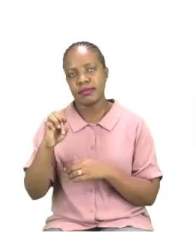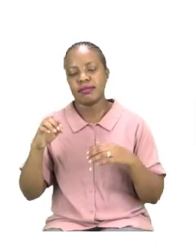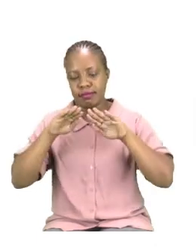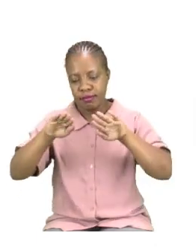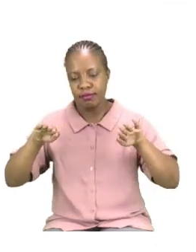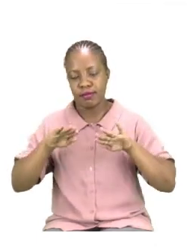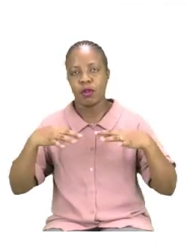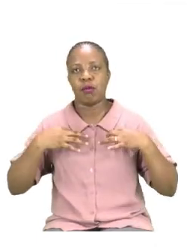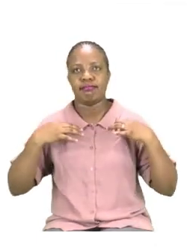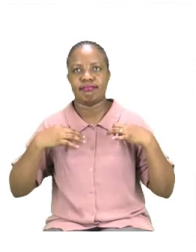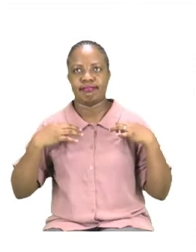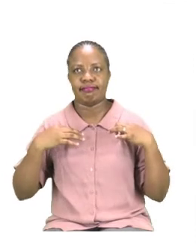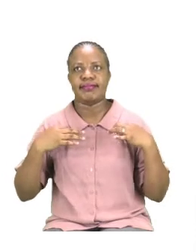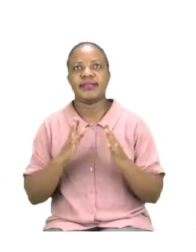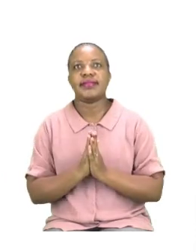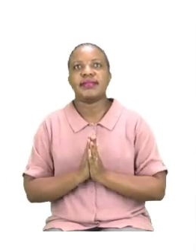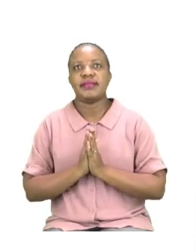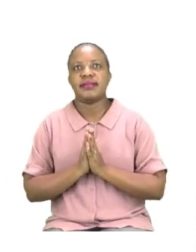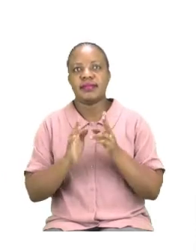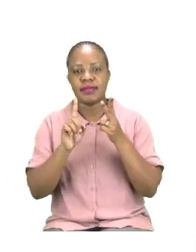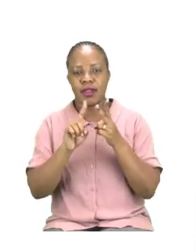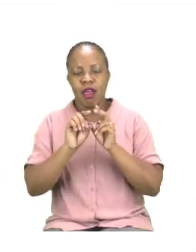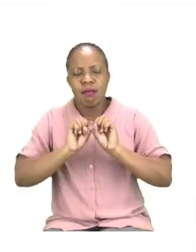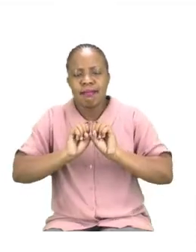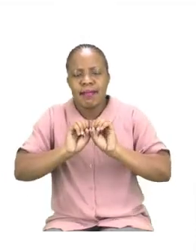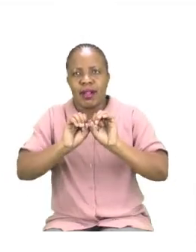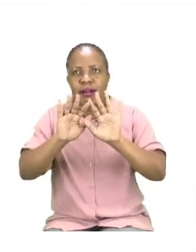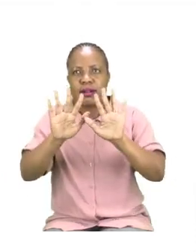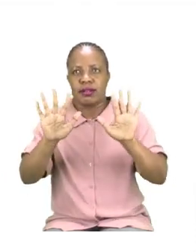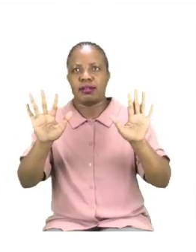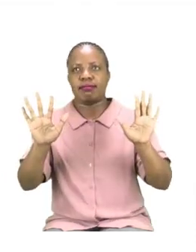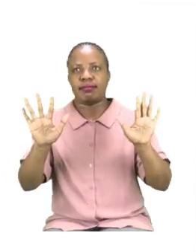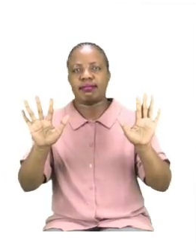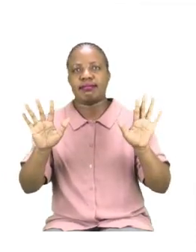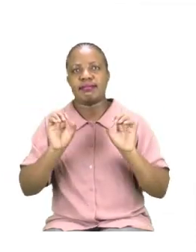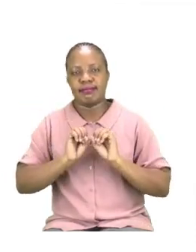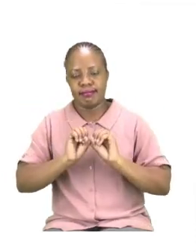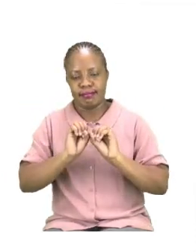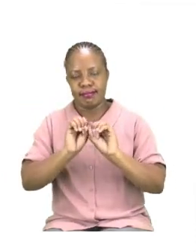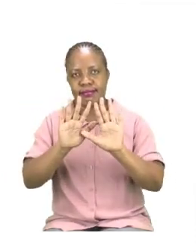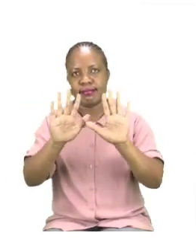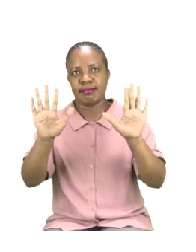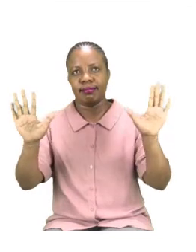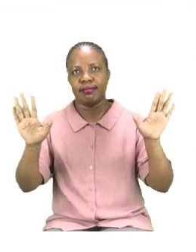The next one that we have is brightly. Let's say brightly.